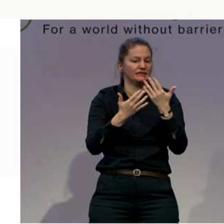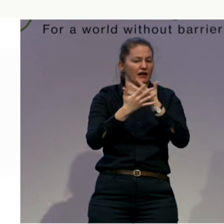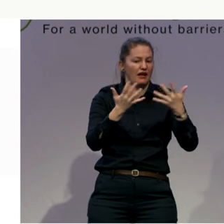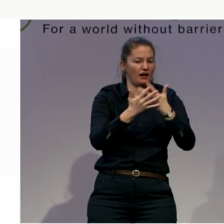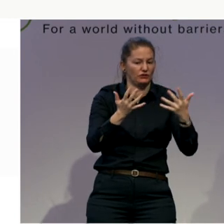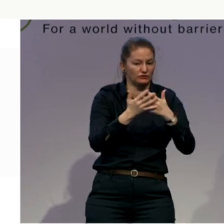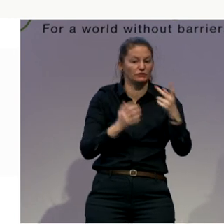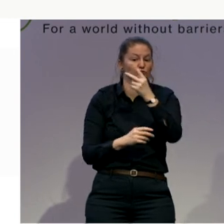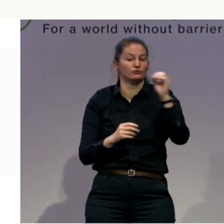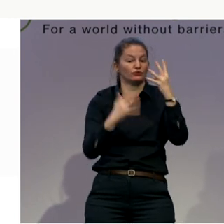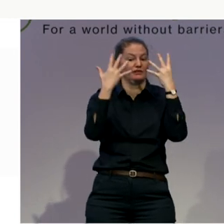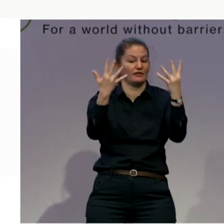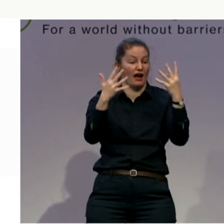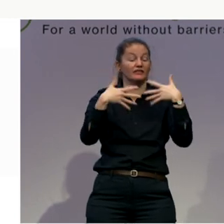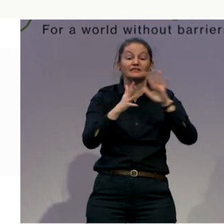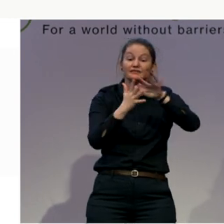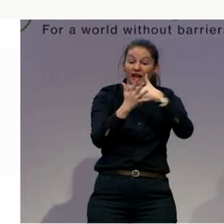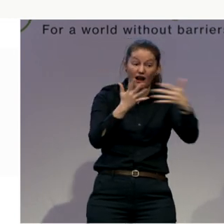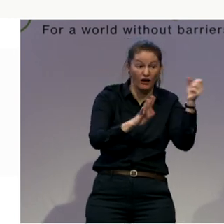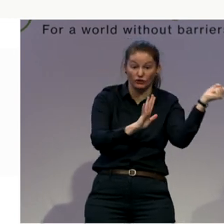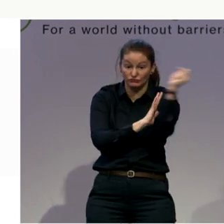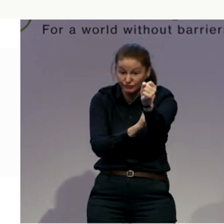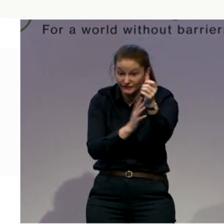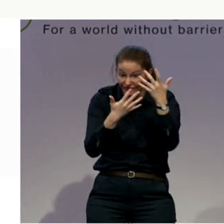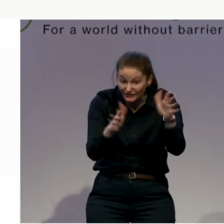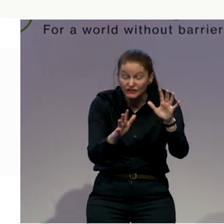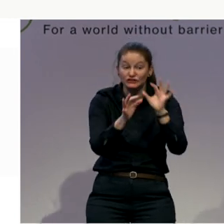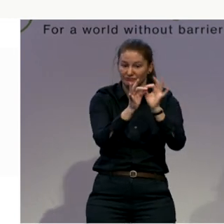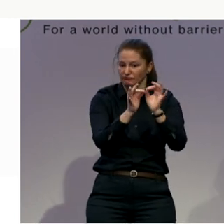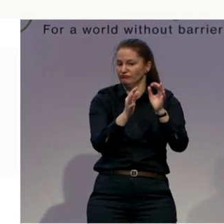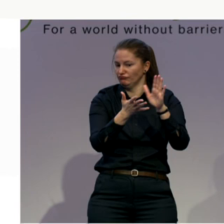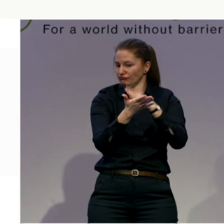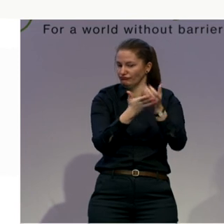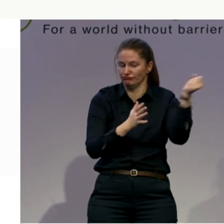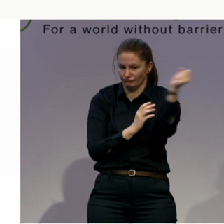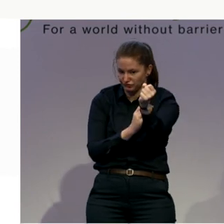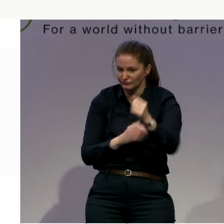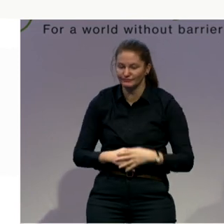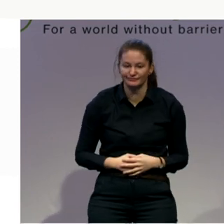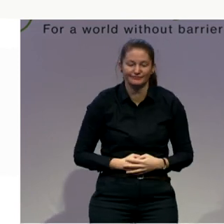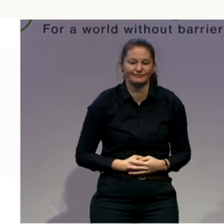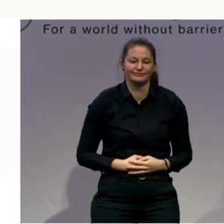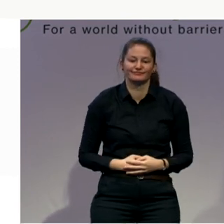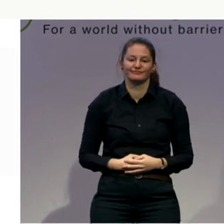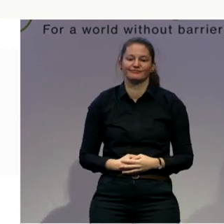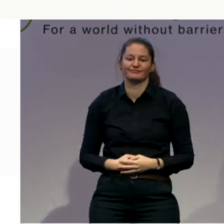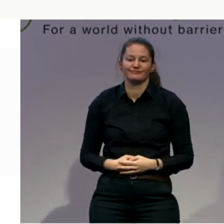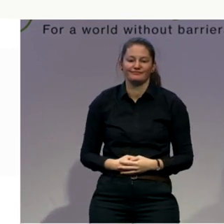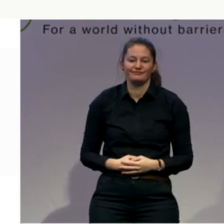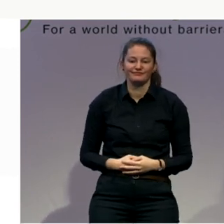Plenary sessions are interpreted. Parliament is also striving for accessibility